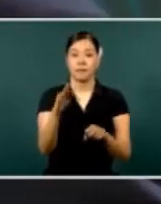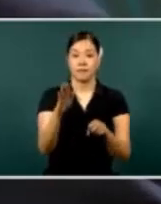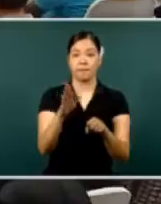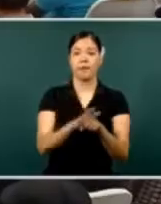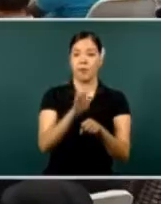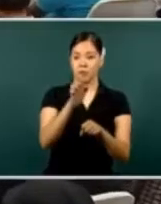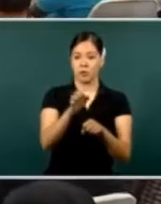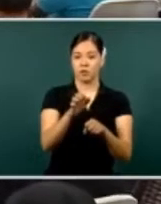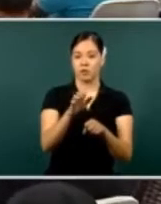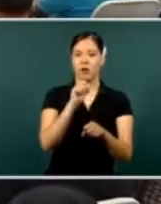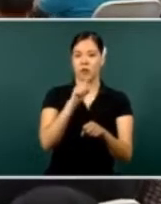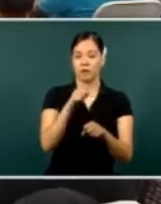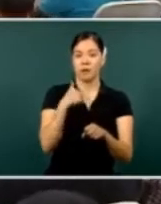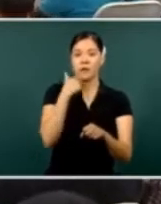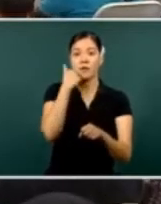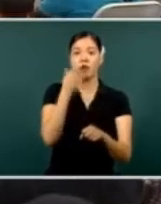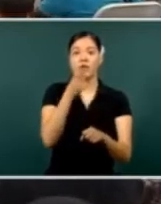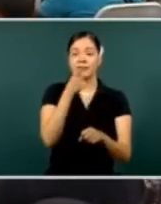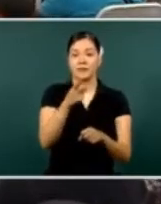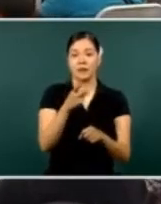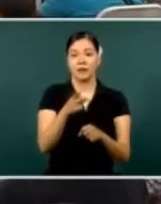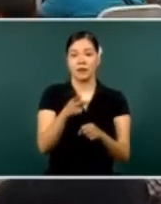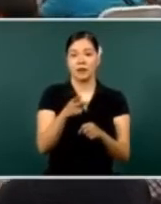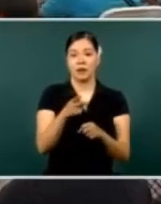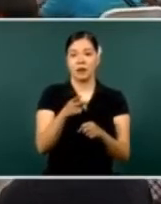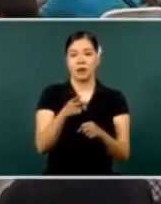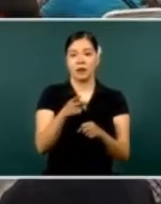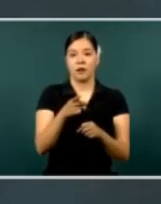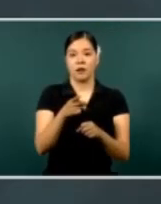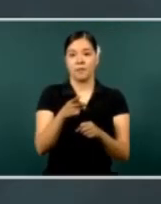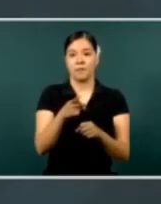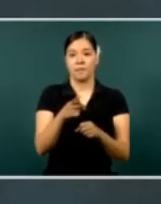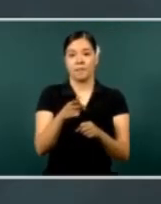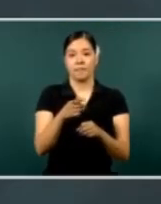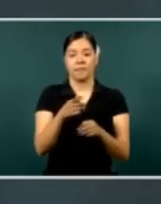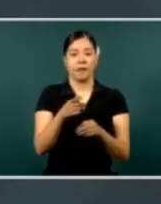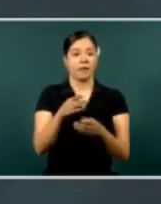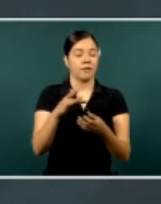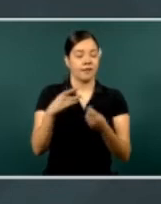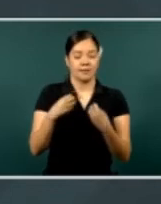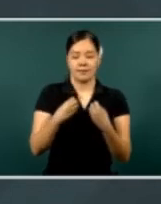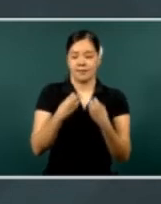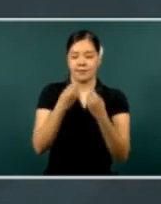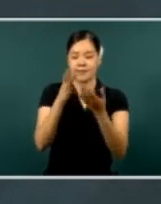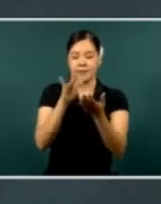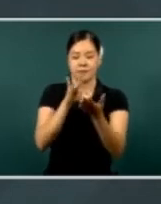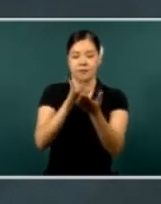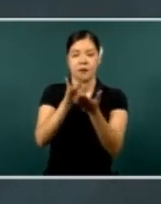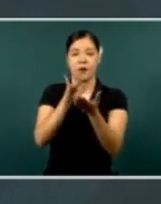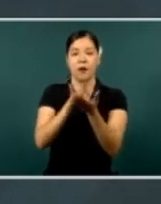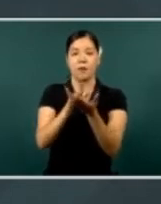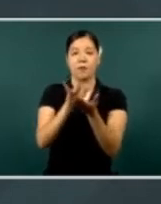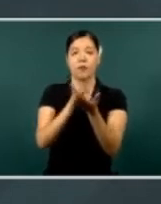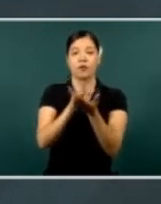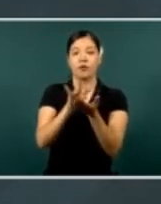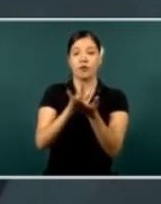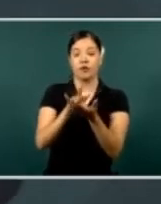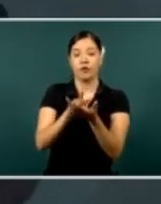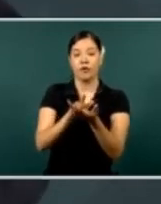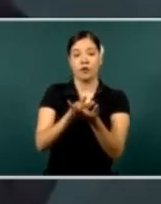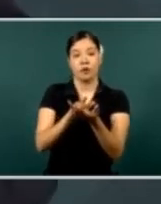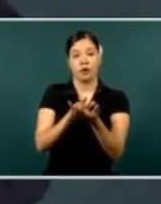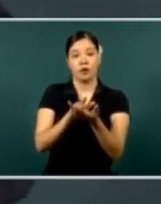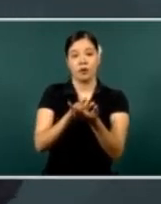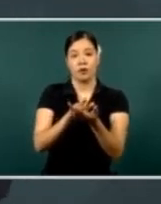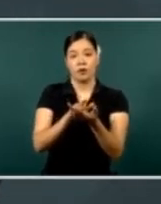to say, to be said, is that it's almost like, um, it's almost